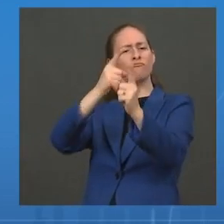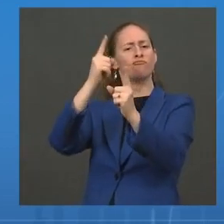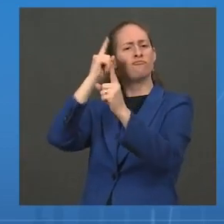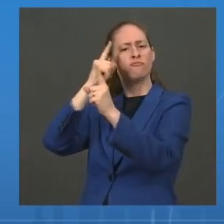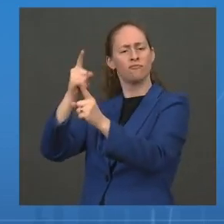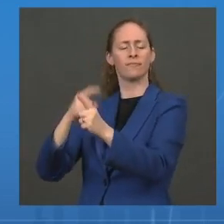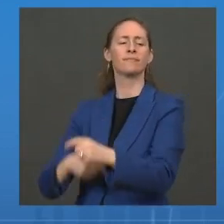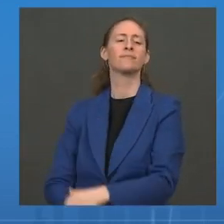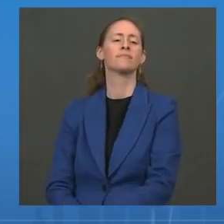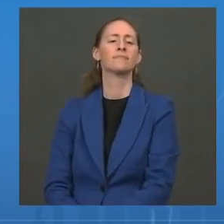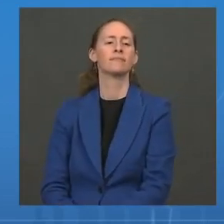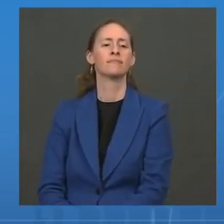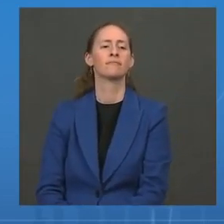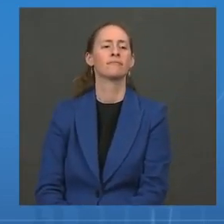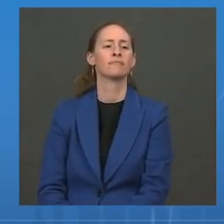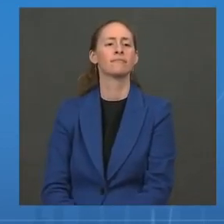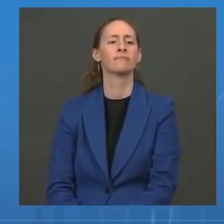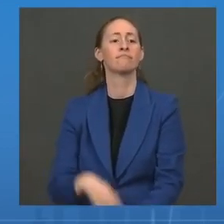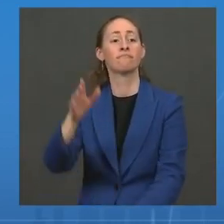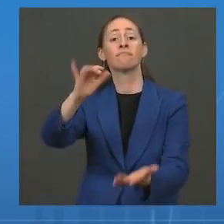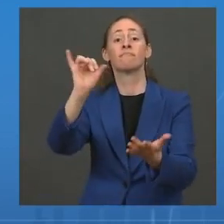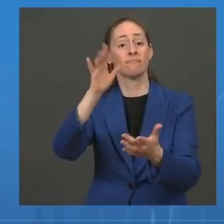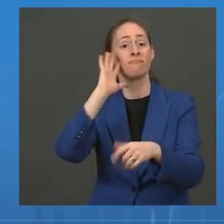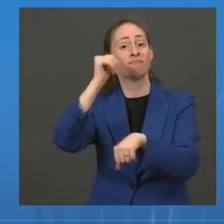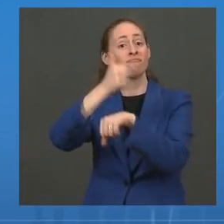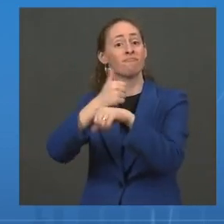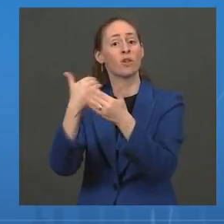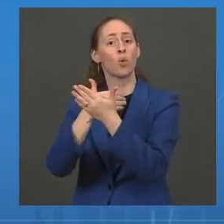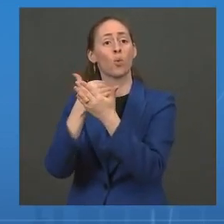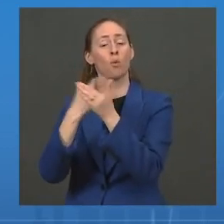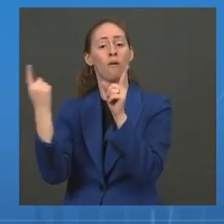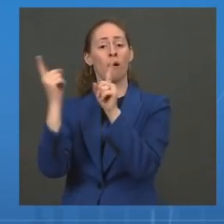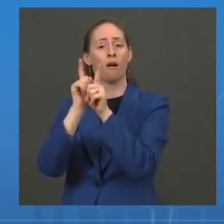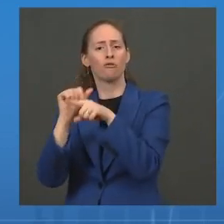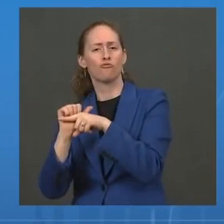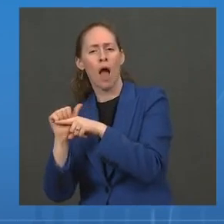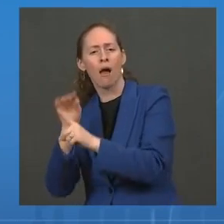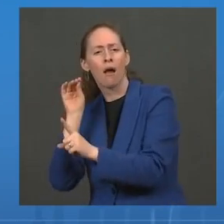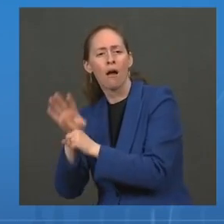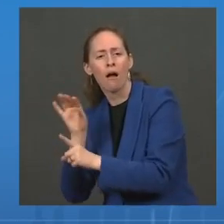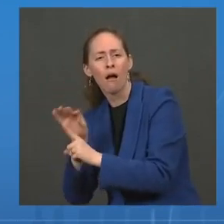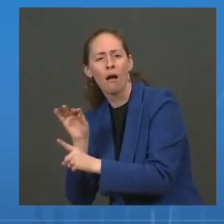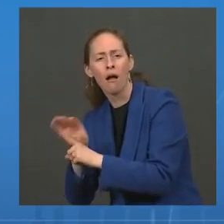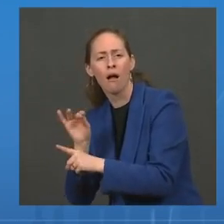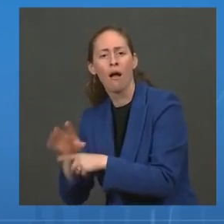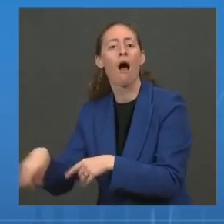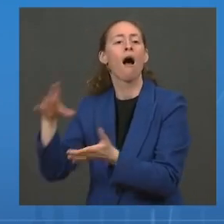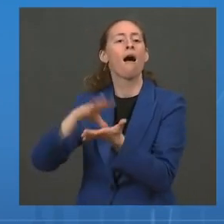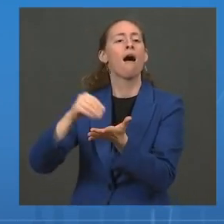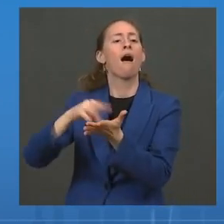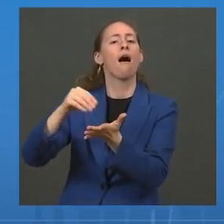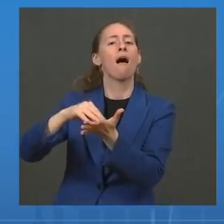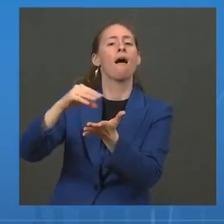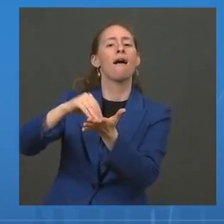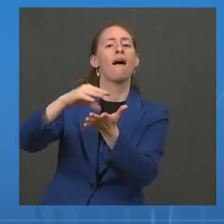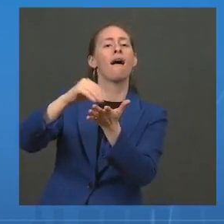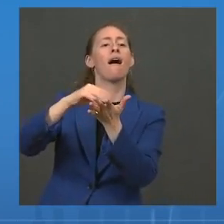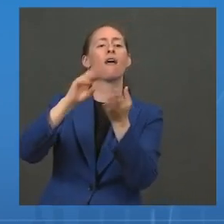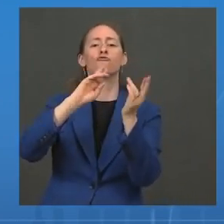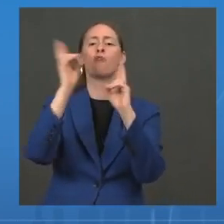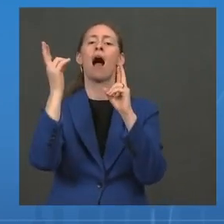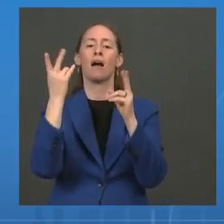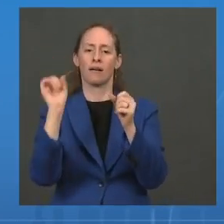innovative apprenticeship program to train thousands of our COVID-19 community health workers and prepare them for high-skilled,